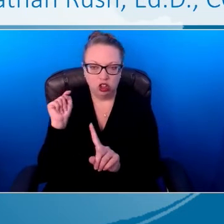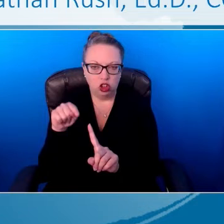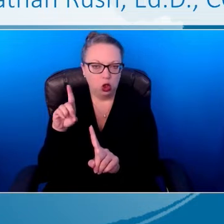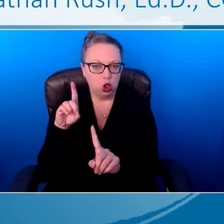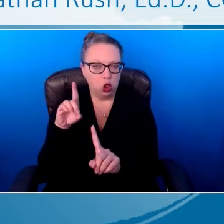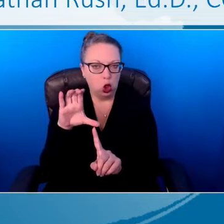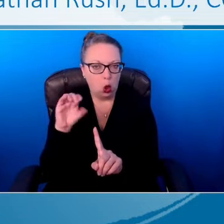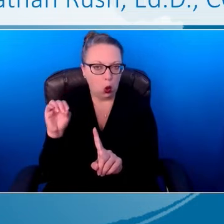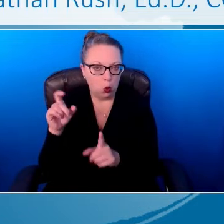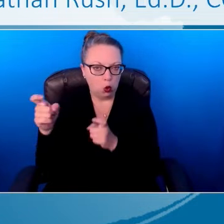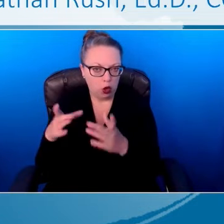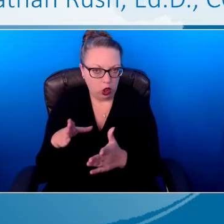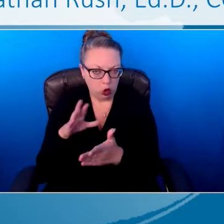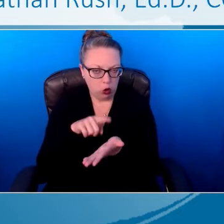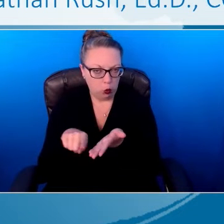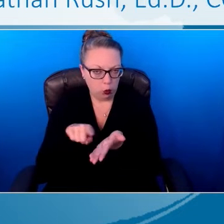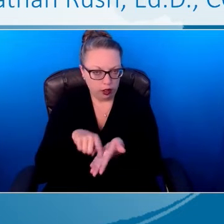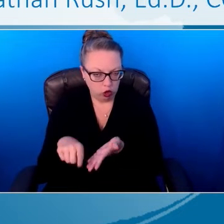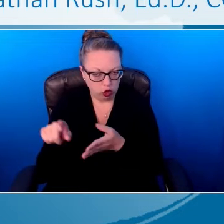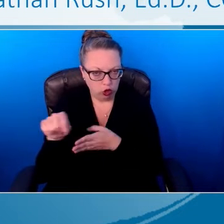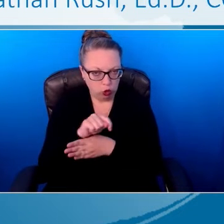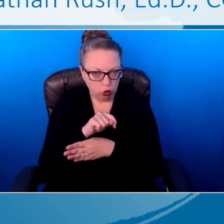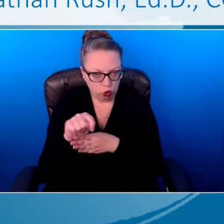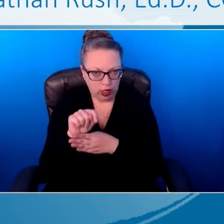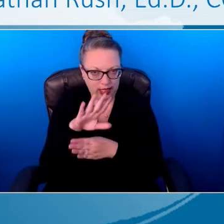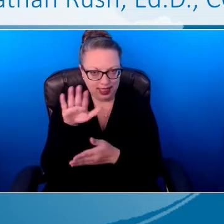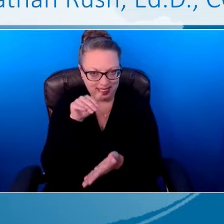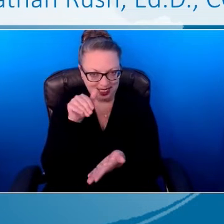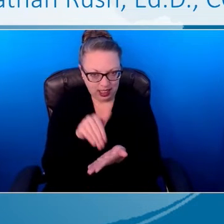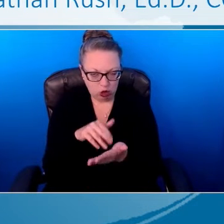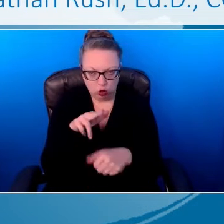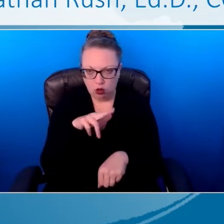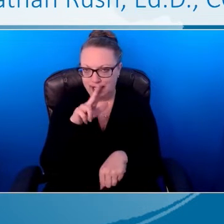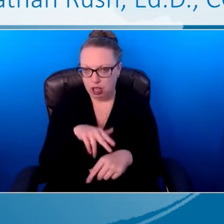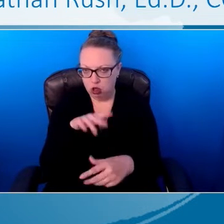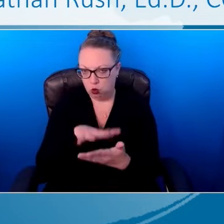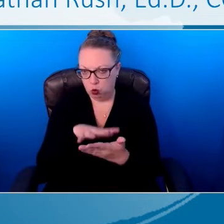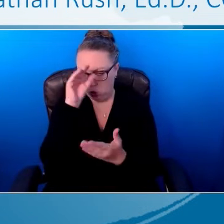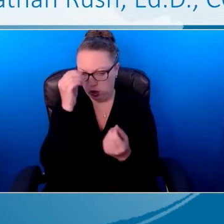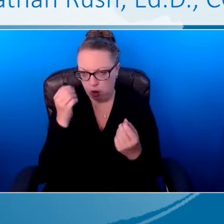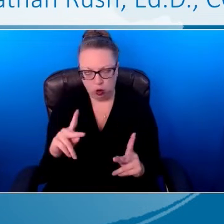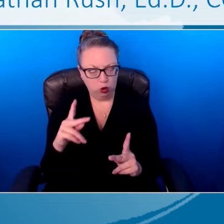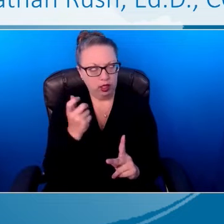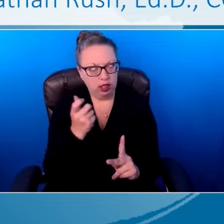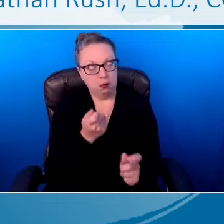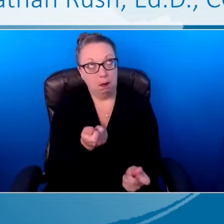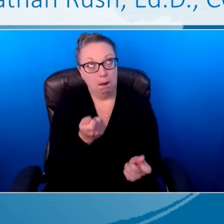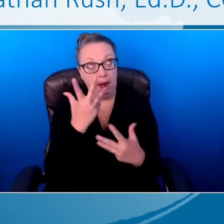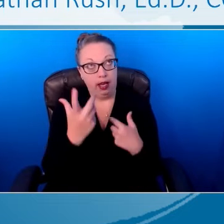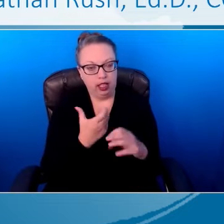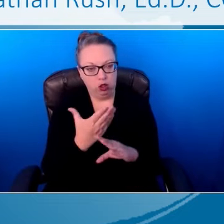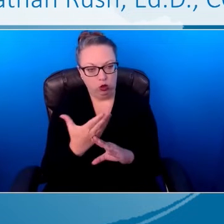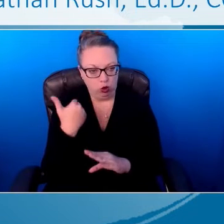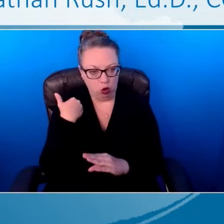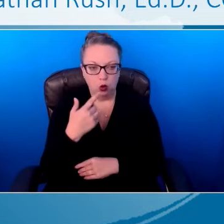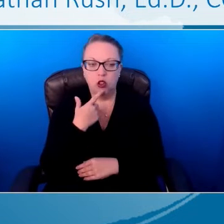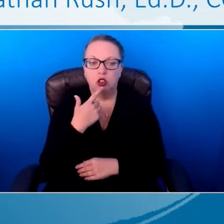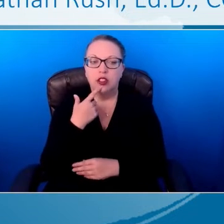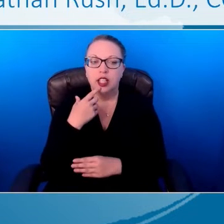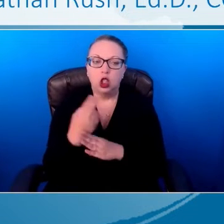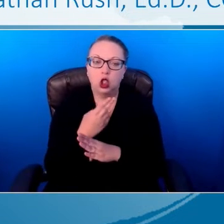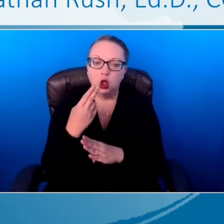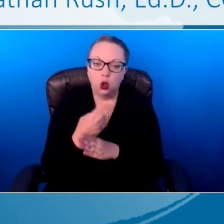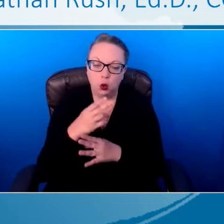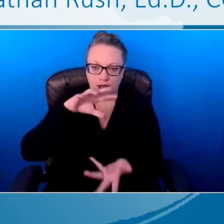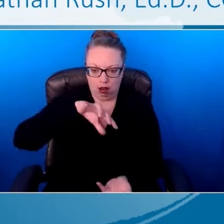Research and Training Center on Natural Learning Opportunities many, many years ago. She said we need to use an upside down and backwards way